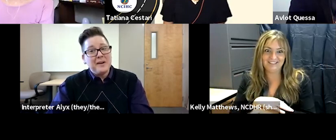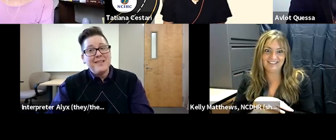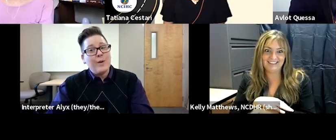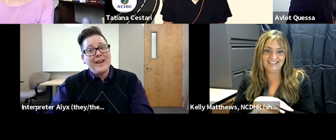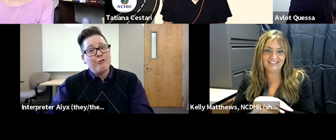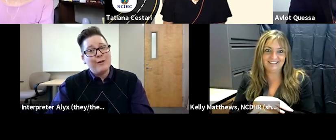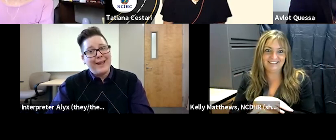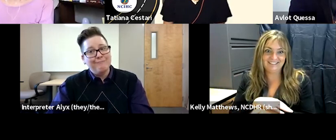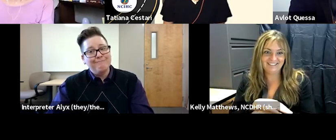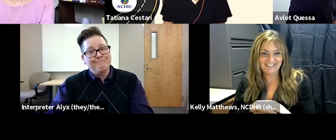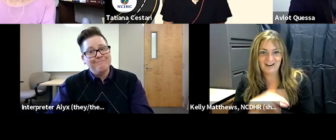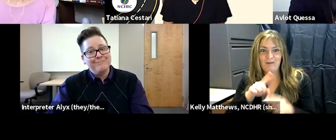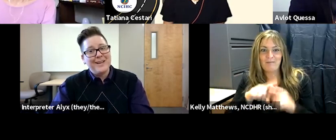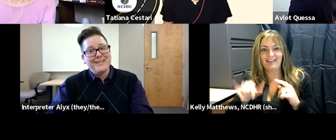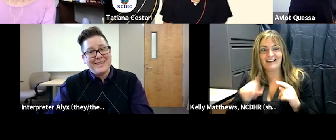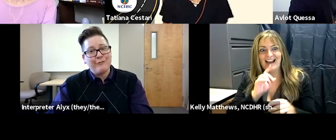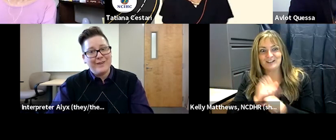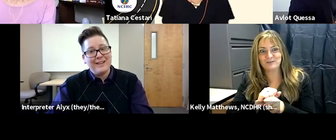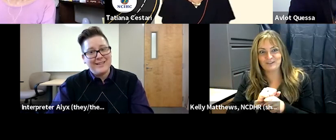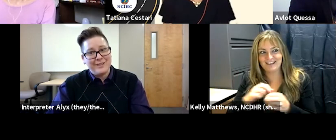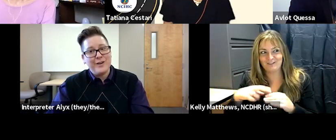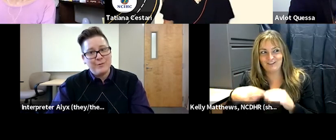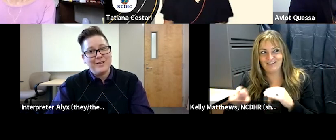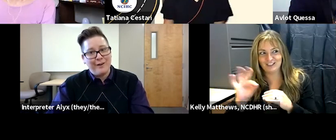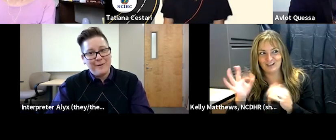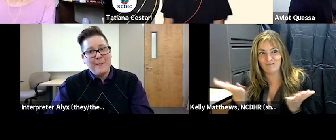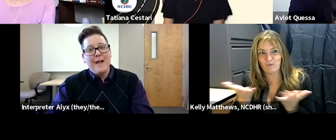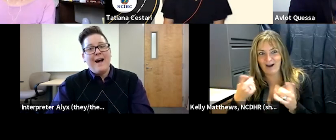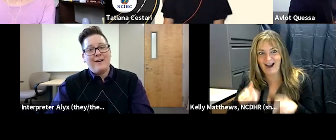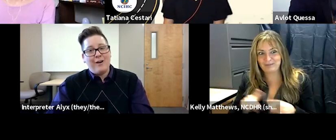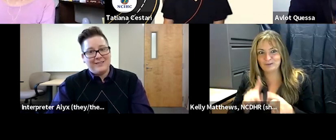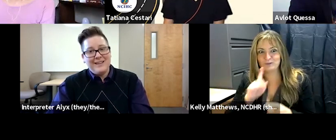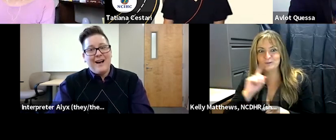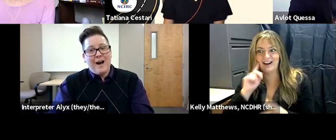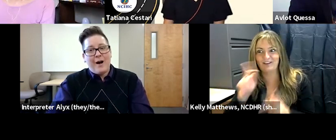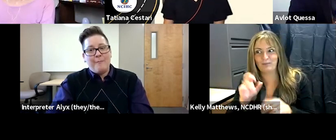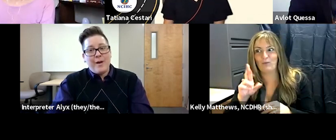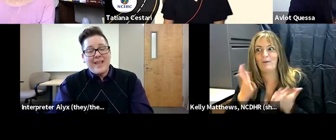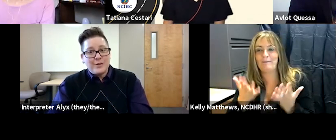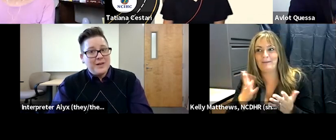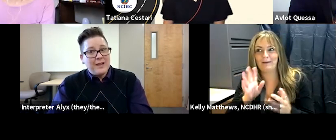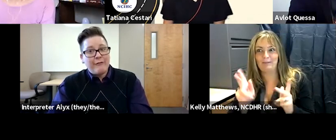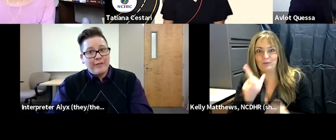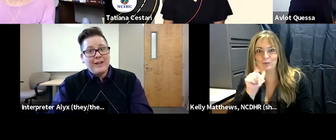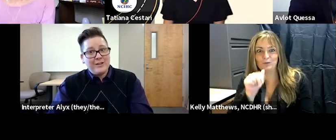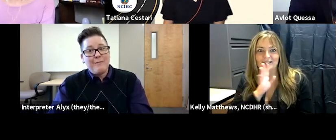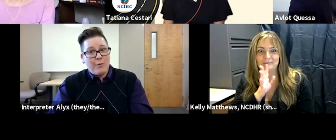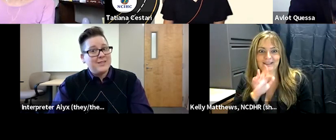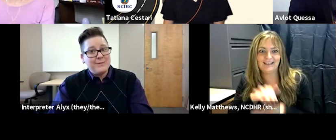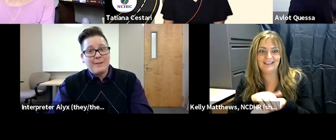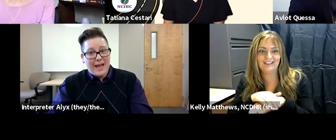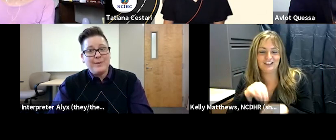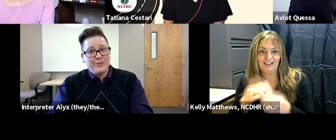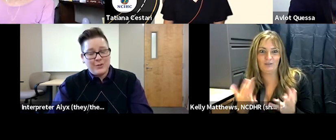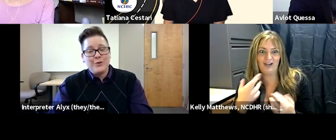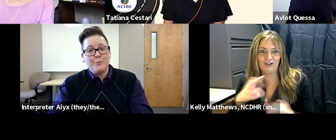end up being stuck in the waiting room all day because they never realize that their name was card called um and that's a real life reflection about